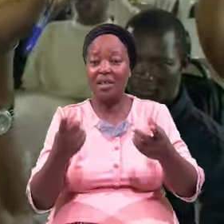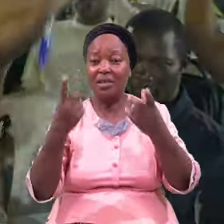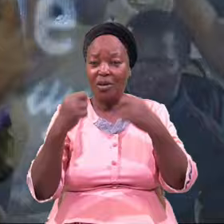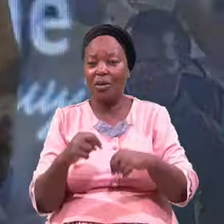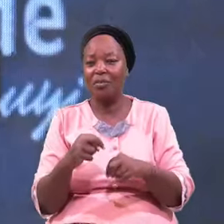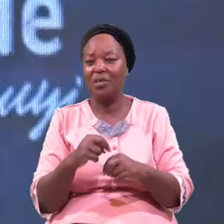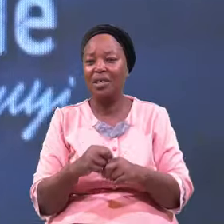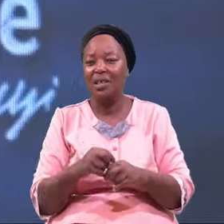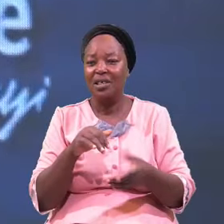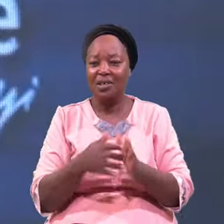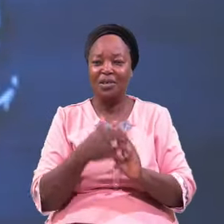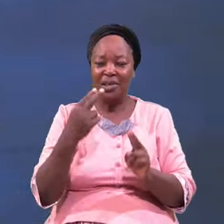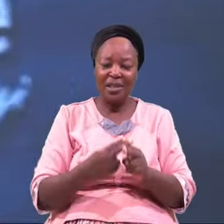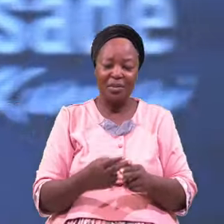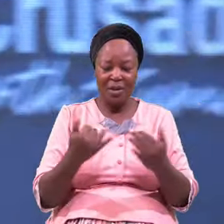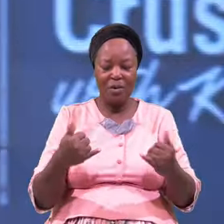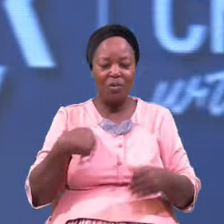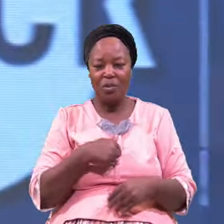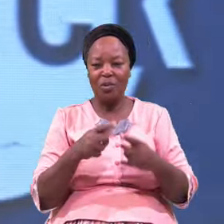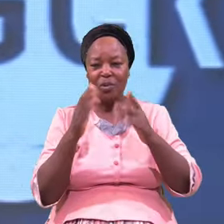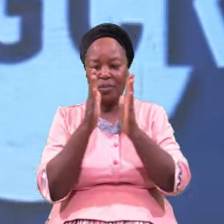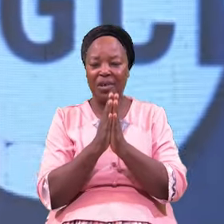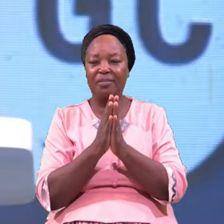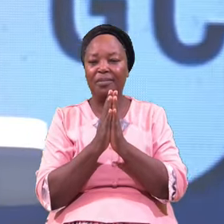It's Bowed And Eyes Closed